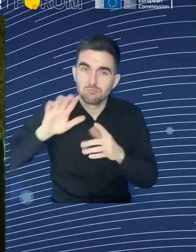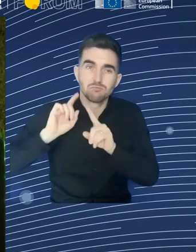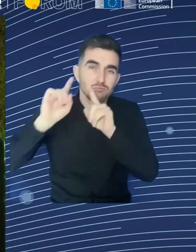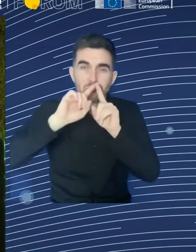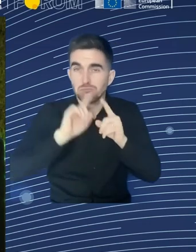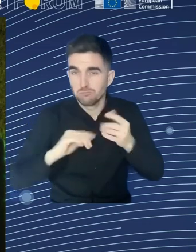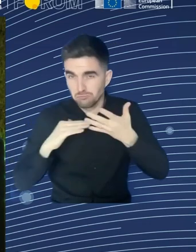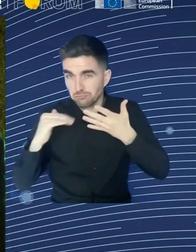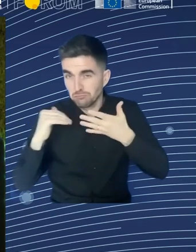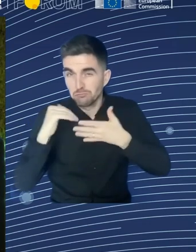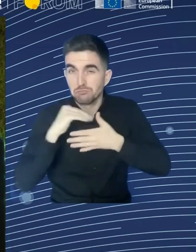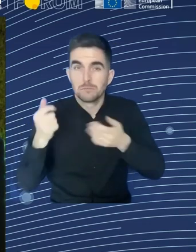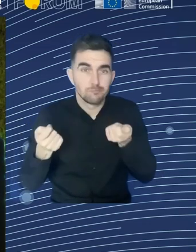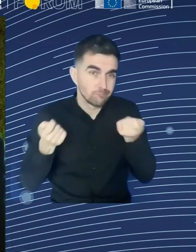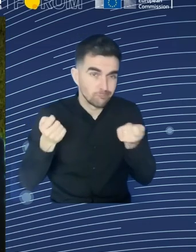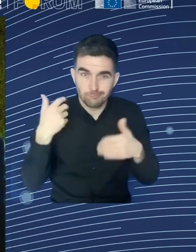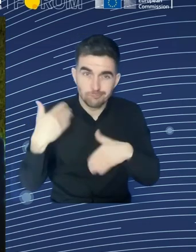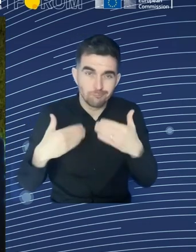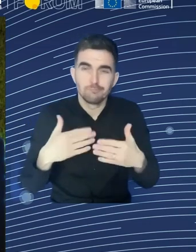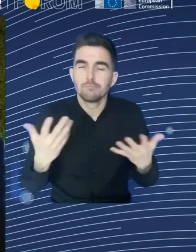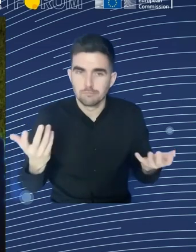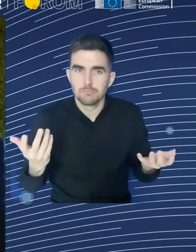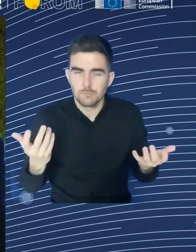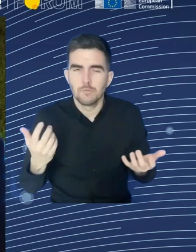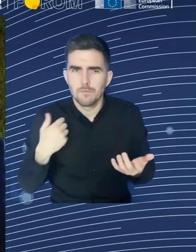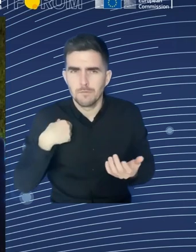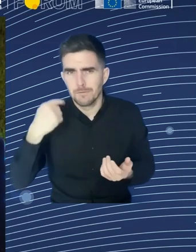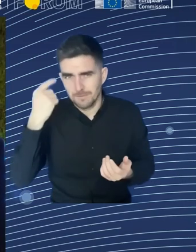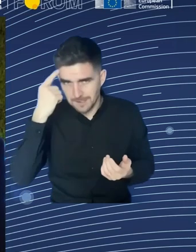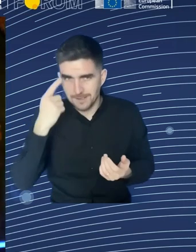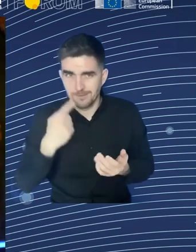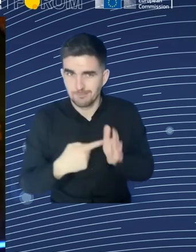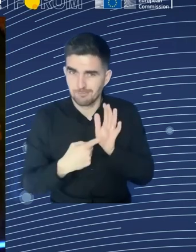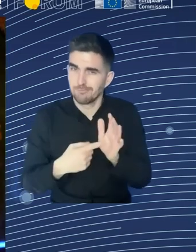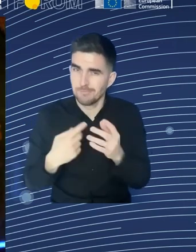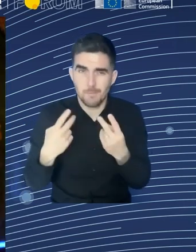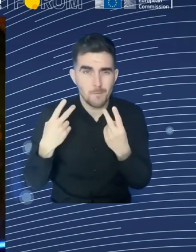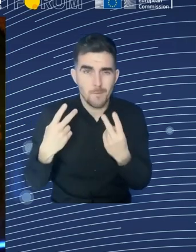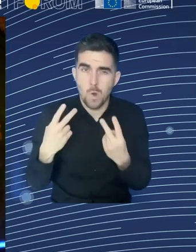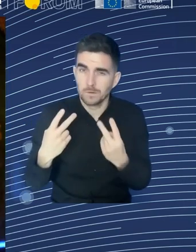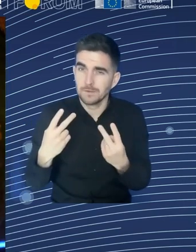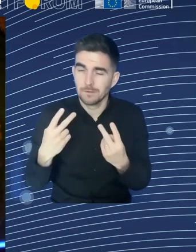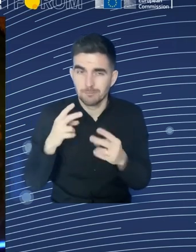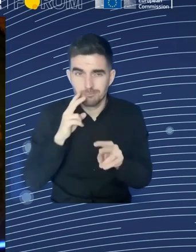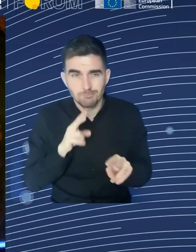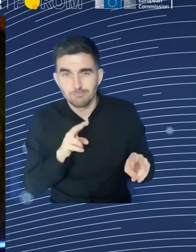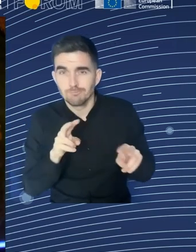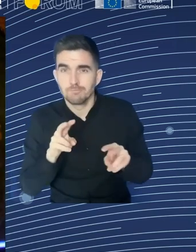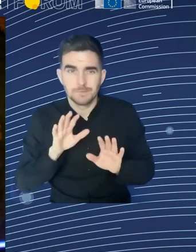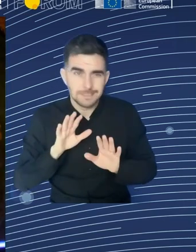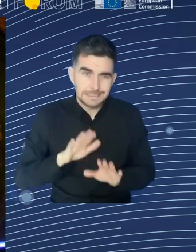challenges, and also to tailor solutions that reflect the unique needs of